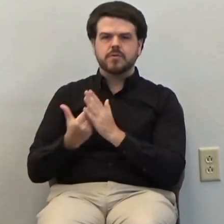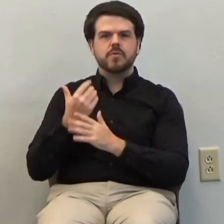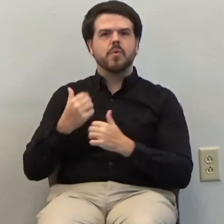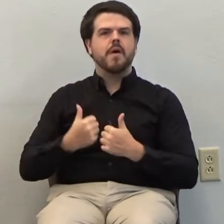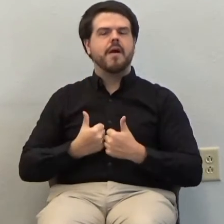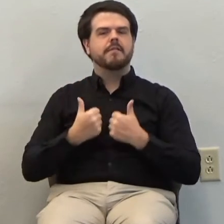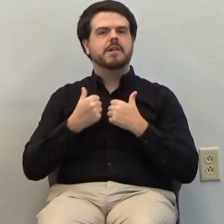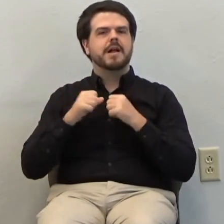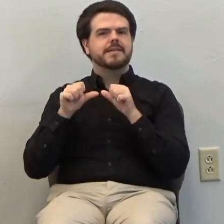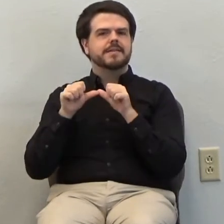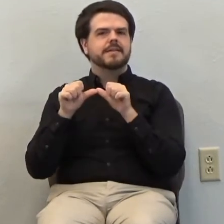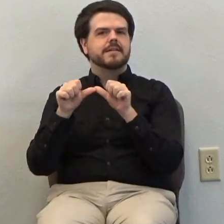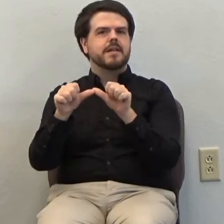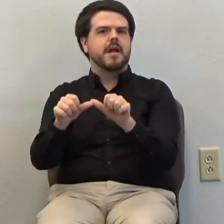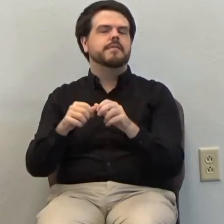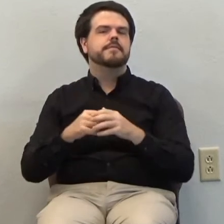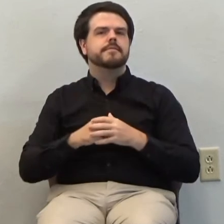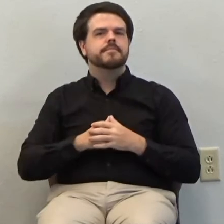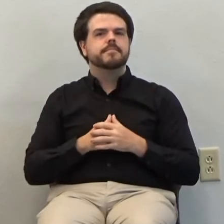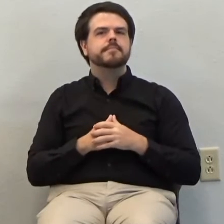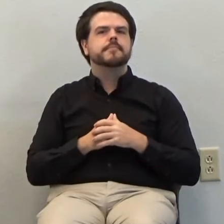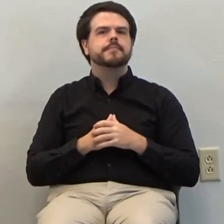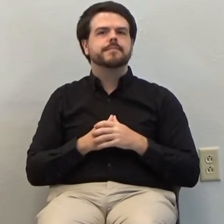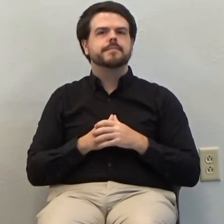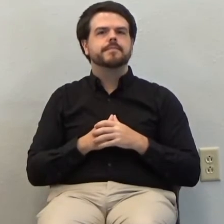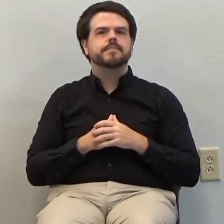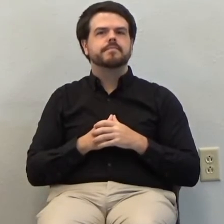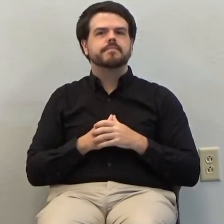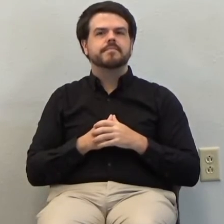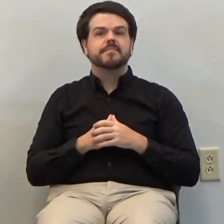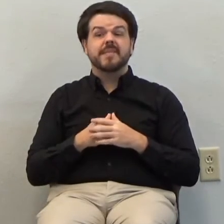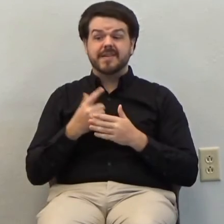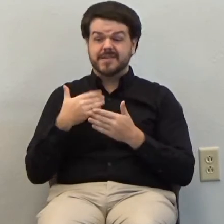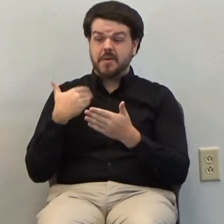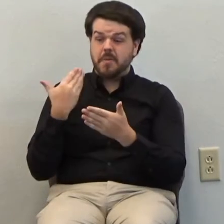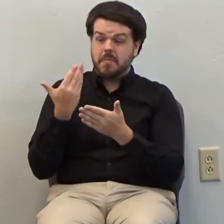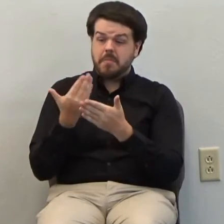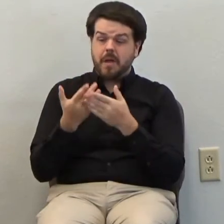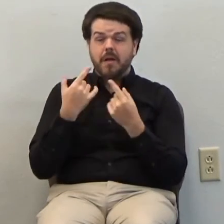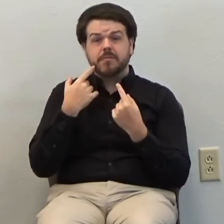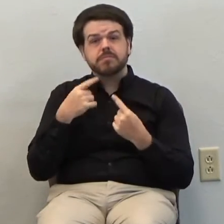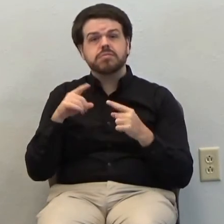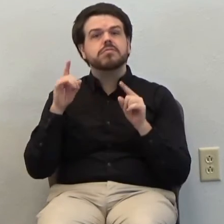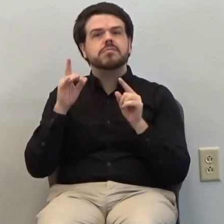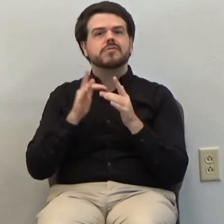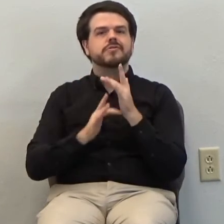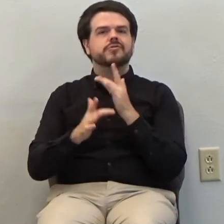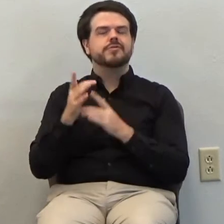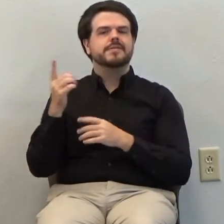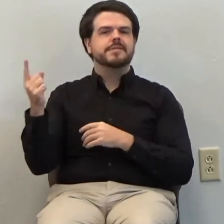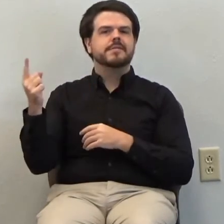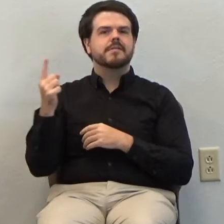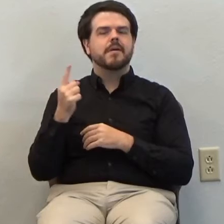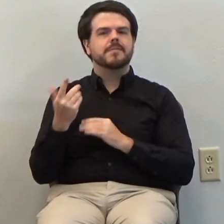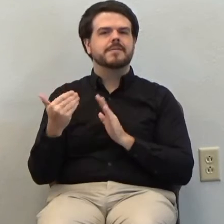life all until, in this world, until we see Him and He raises our bodies.